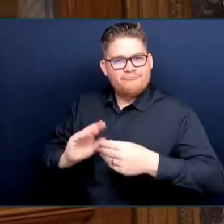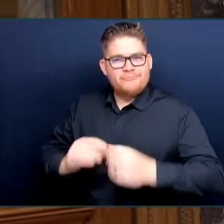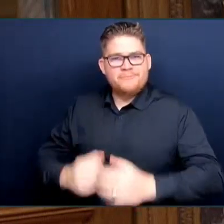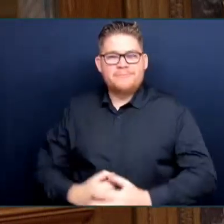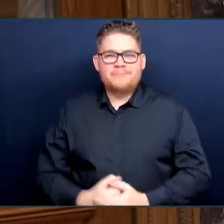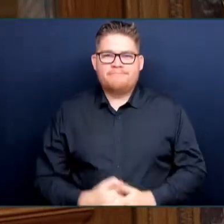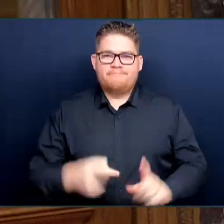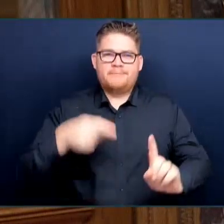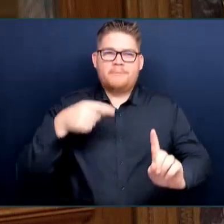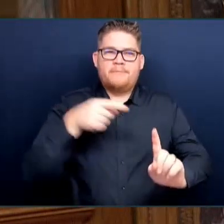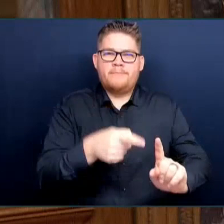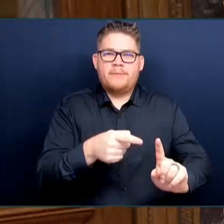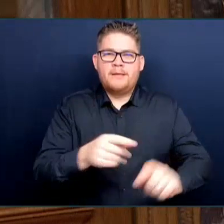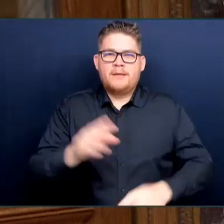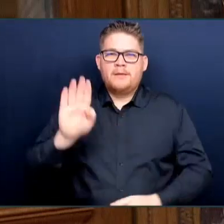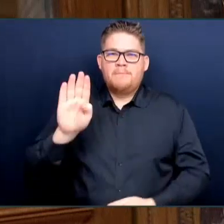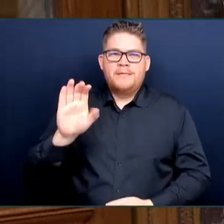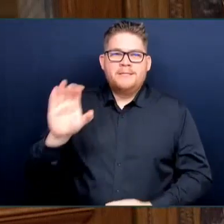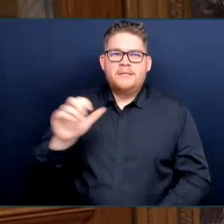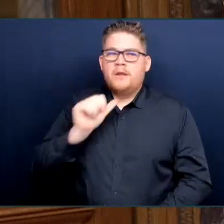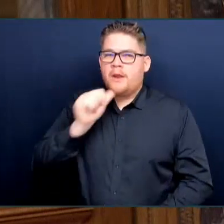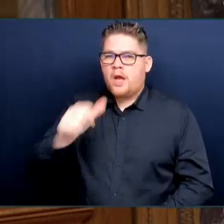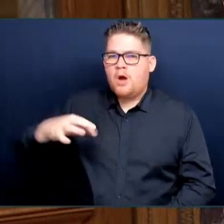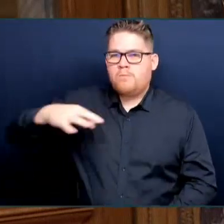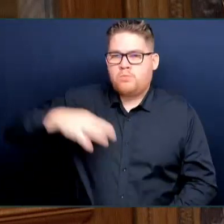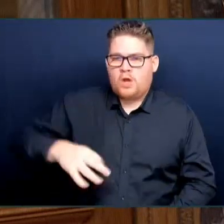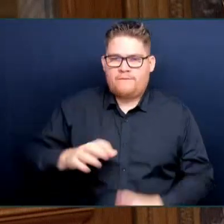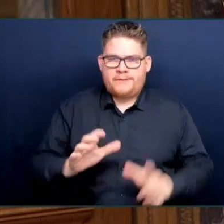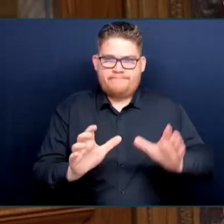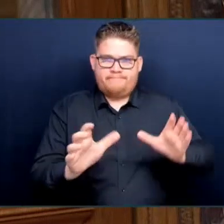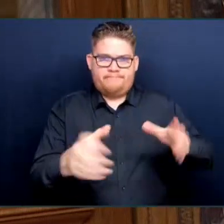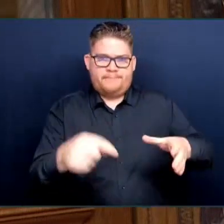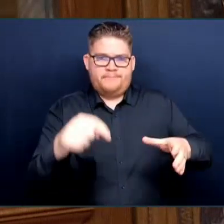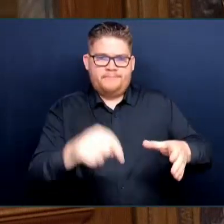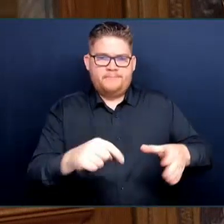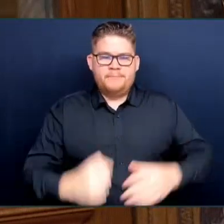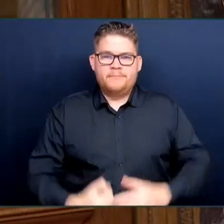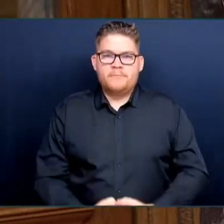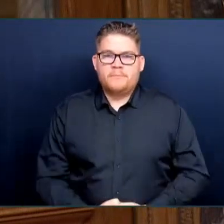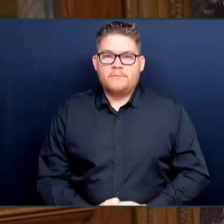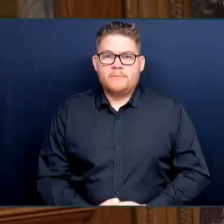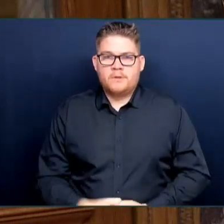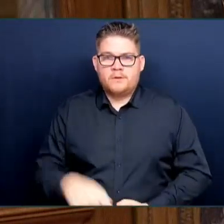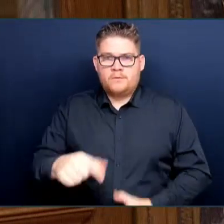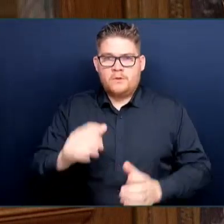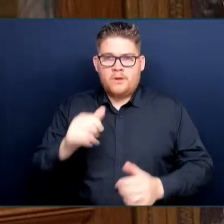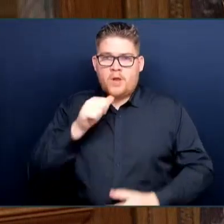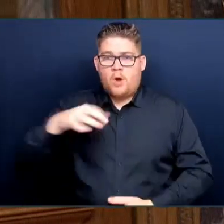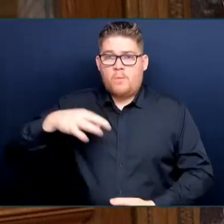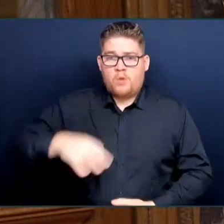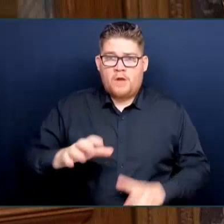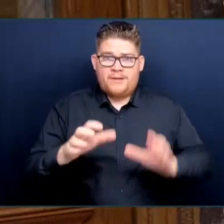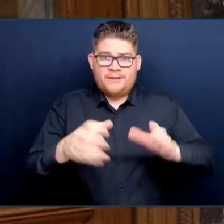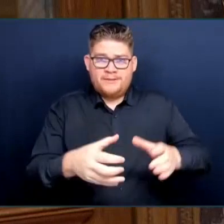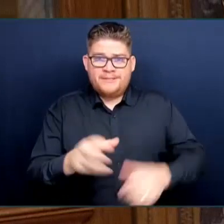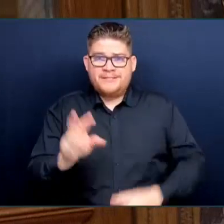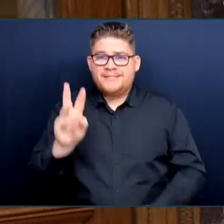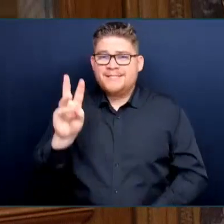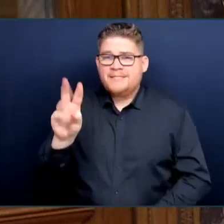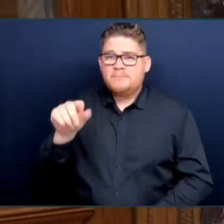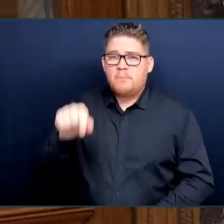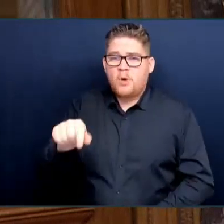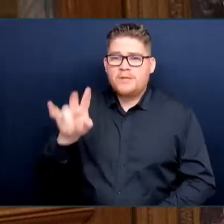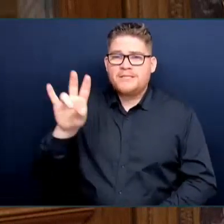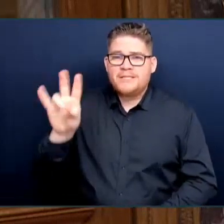-profit sector. Our non-profit sector contributes a staggering $6.7 billion to the provincial economy. The